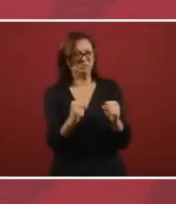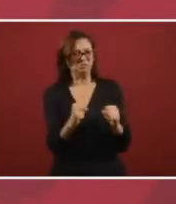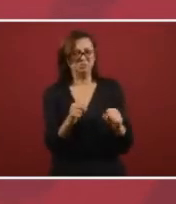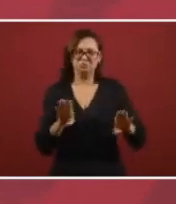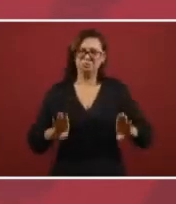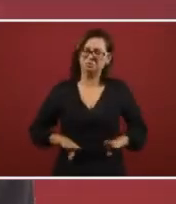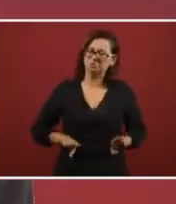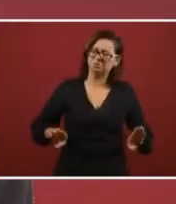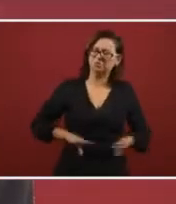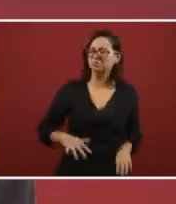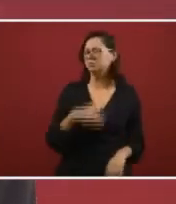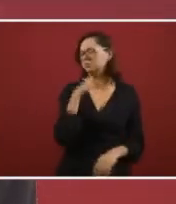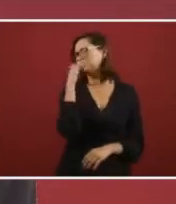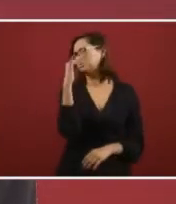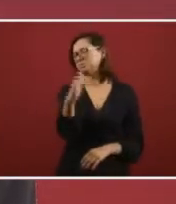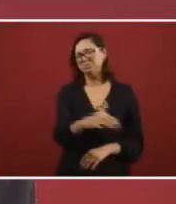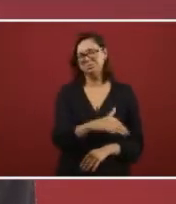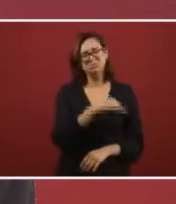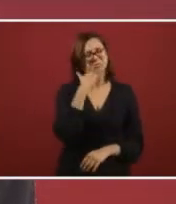are very corrupt.